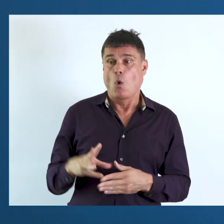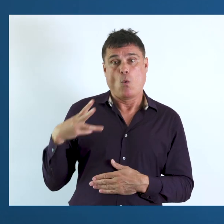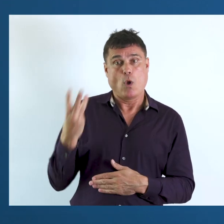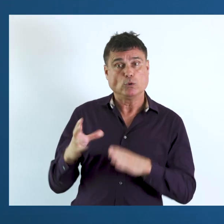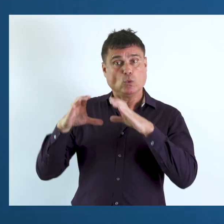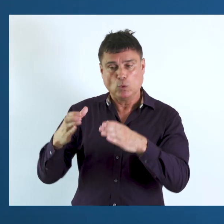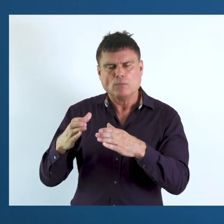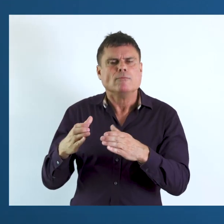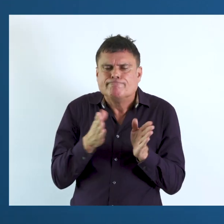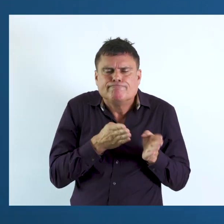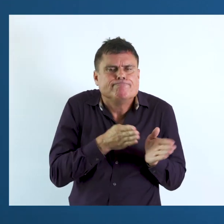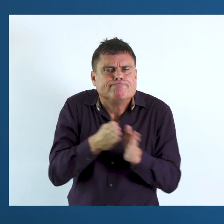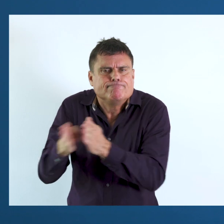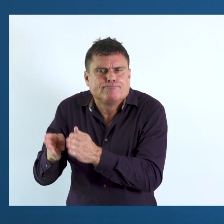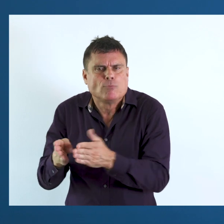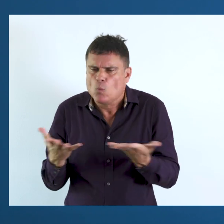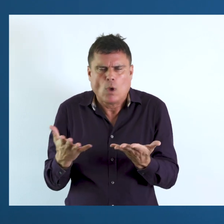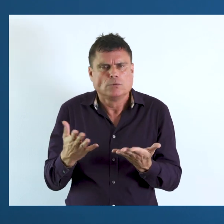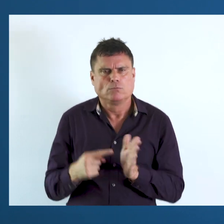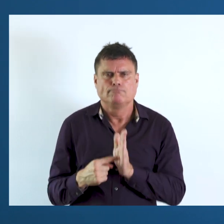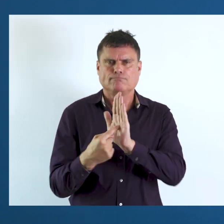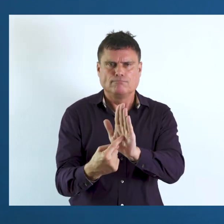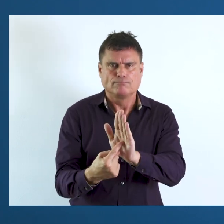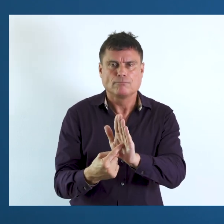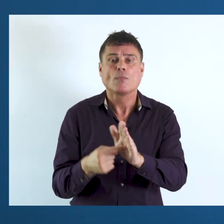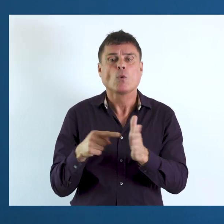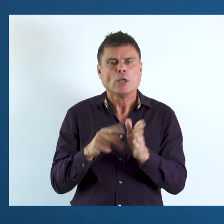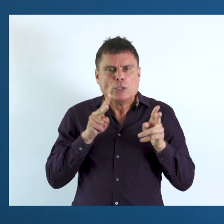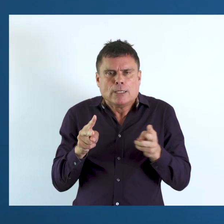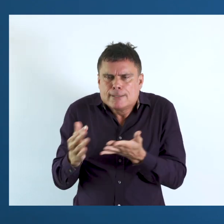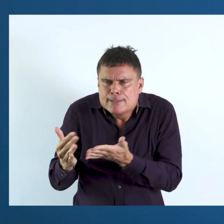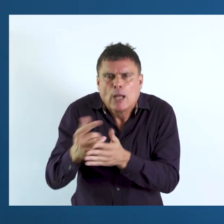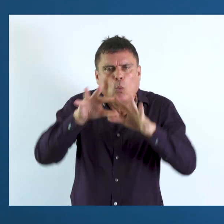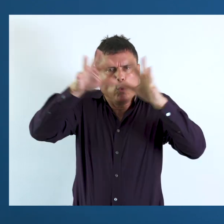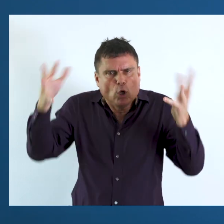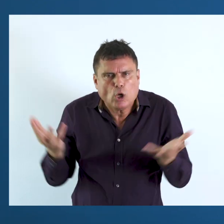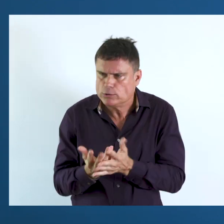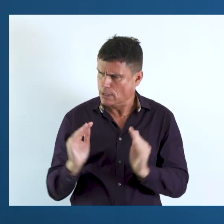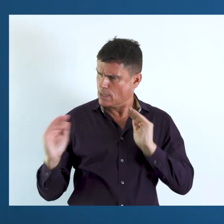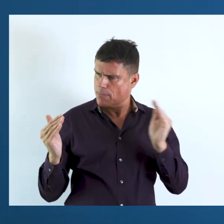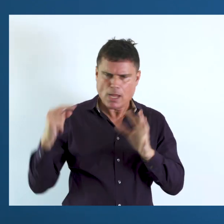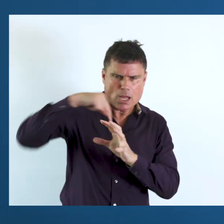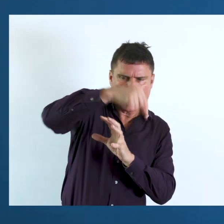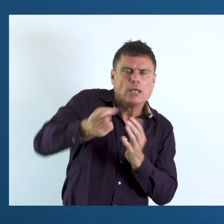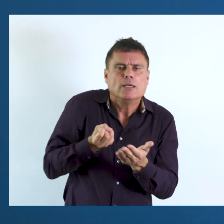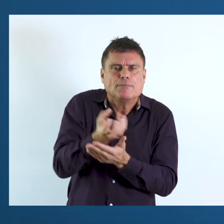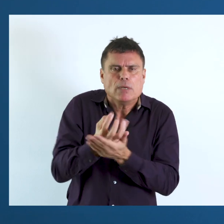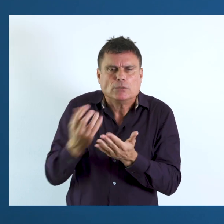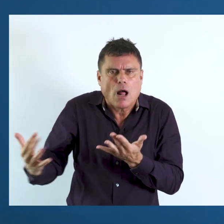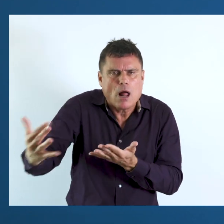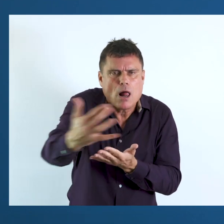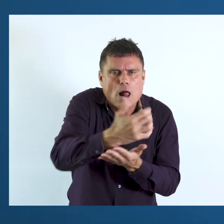So, what can the Washington Group tools produce? They're meant to collect internationally